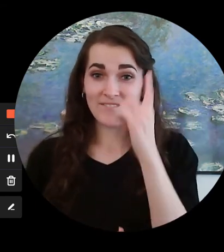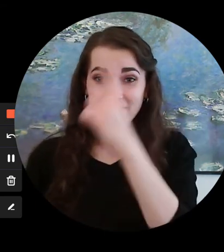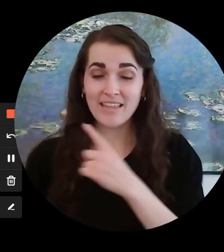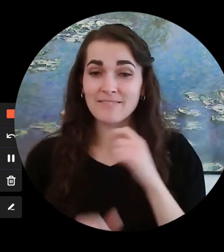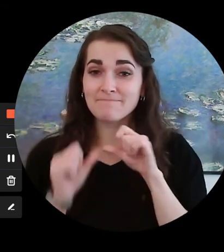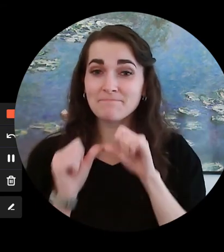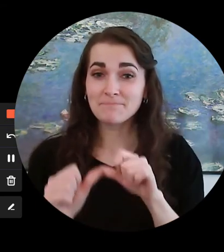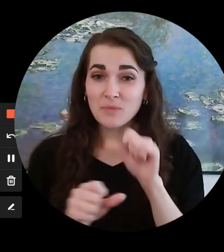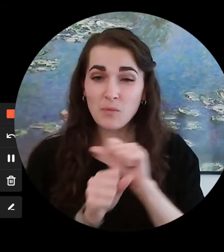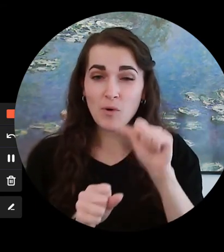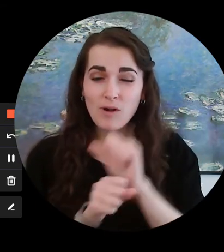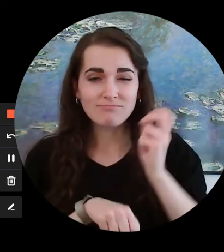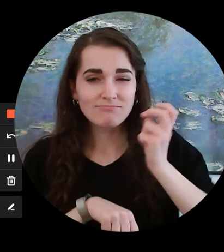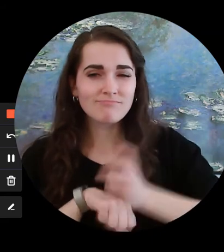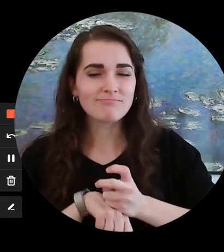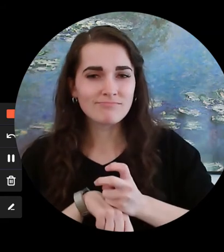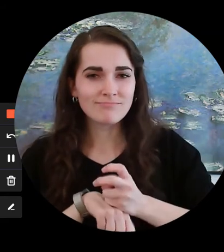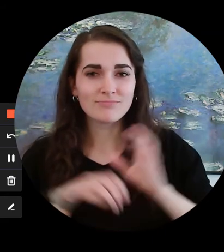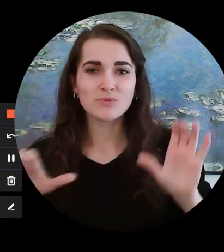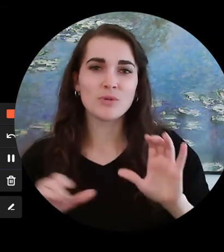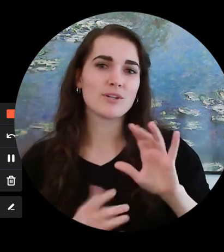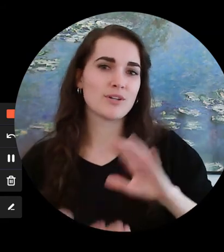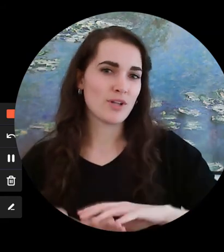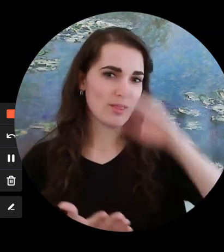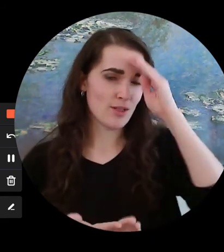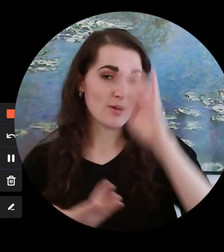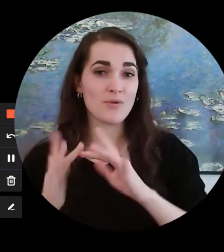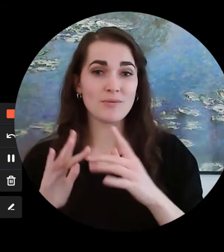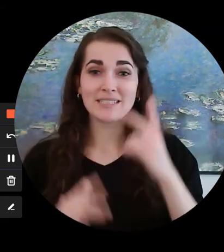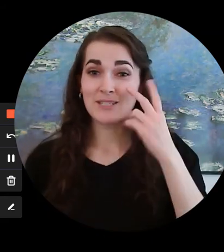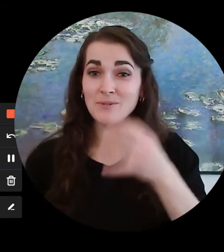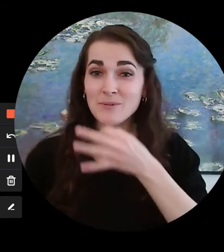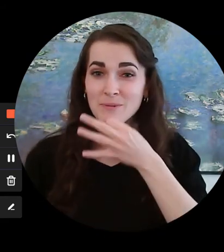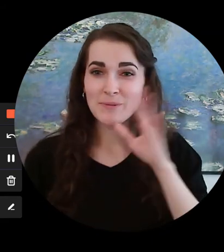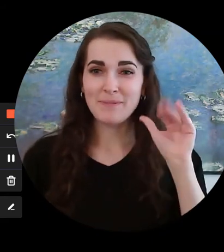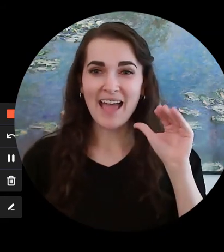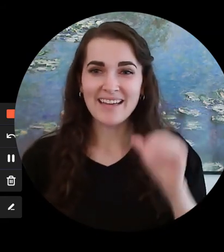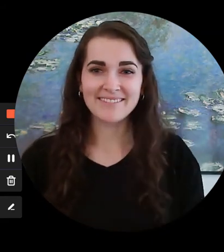continue to work hard and do your learning remotely and we will see you soon. Bye-bye.